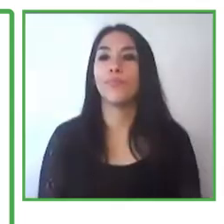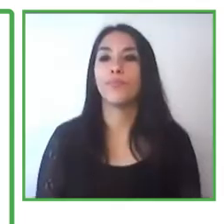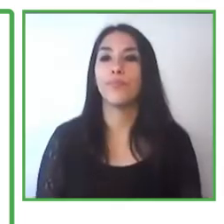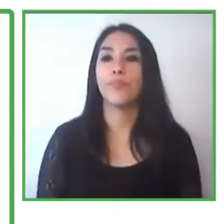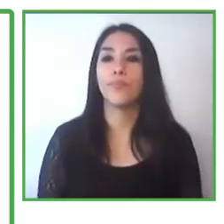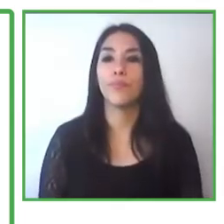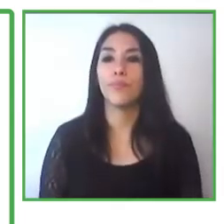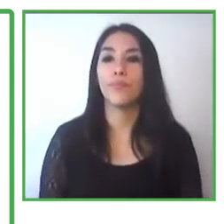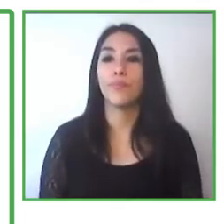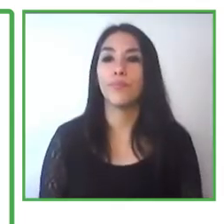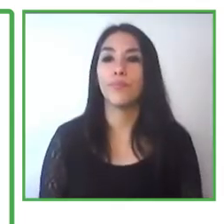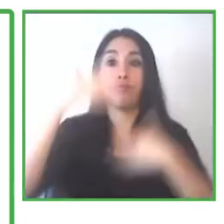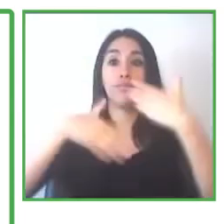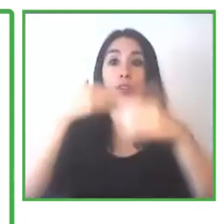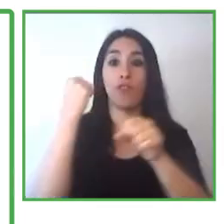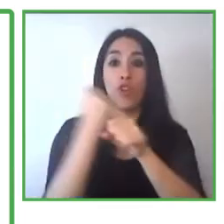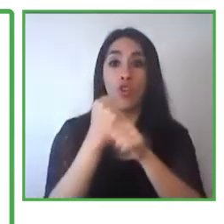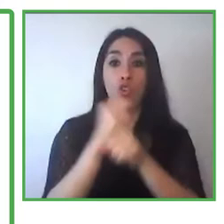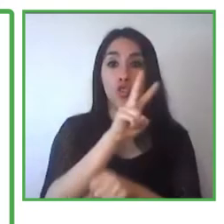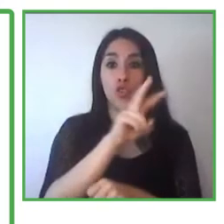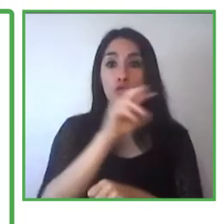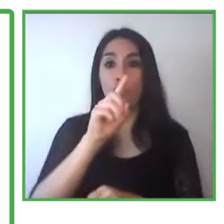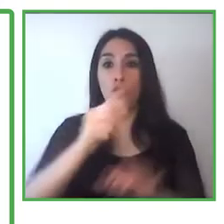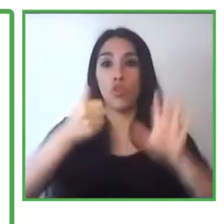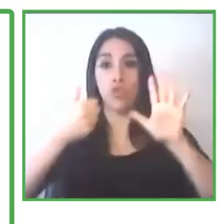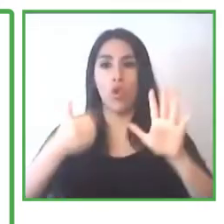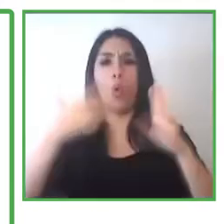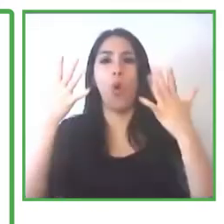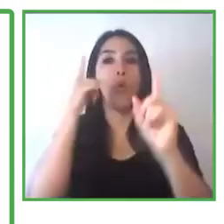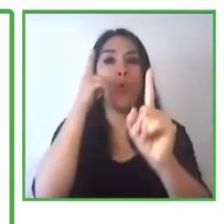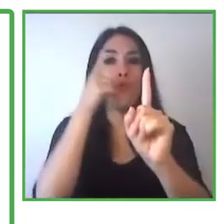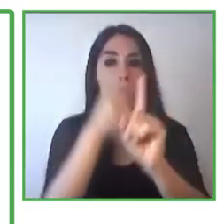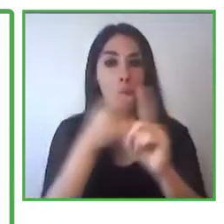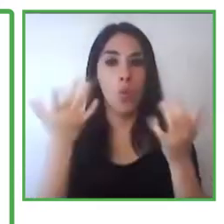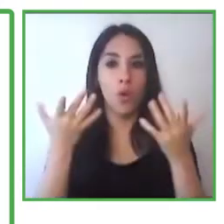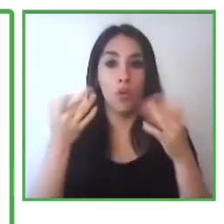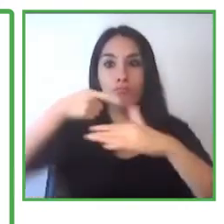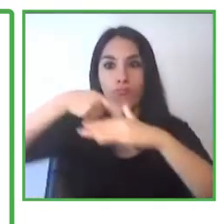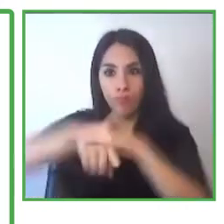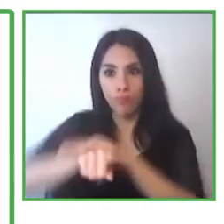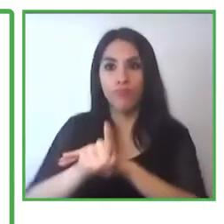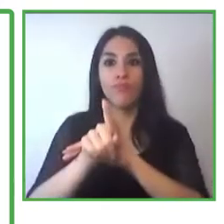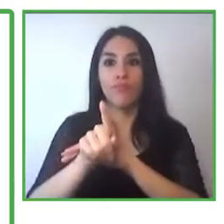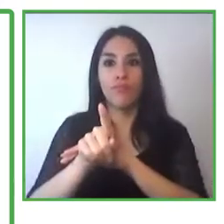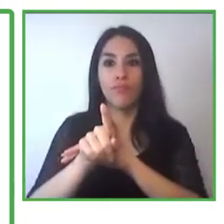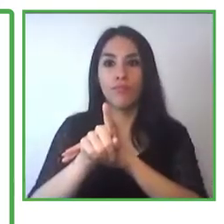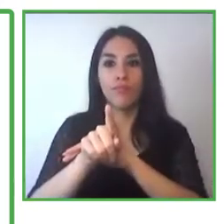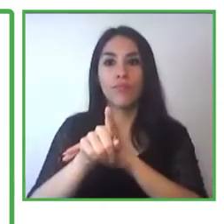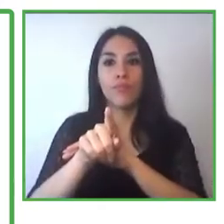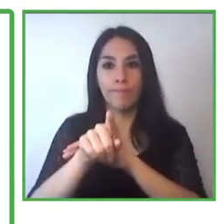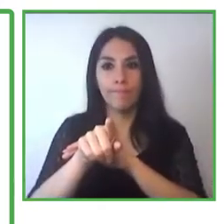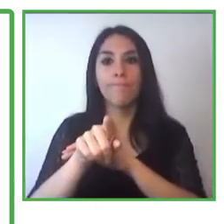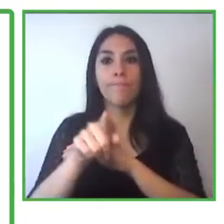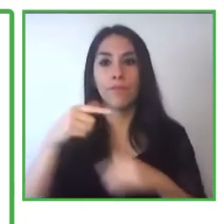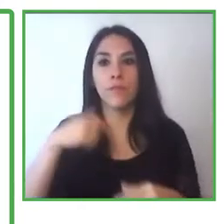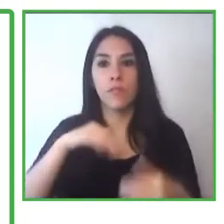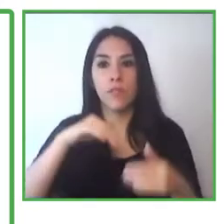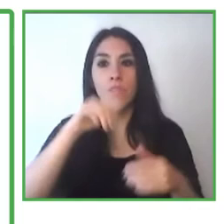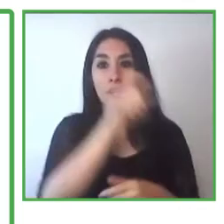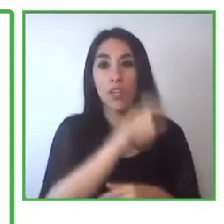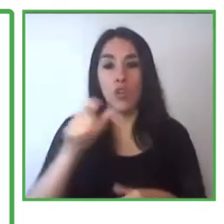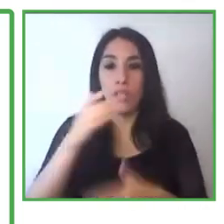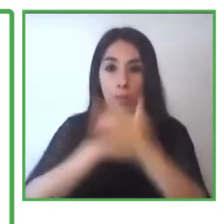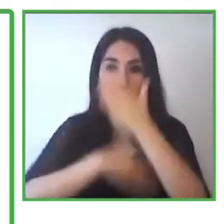It started in 2006, and its objective is to facilitate the access to work environment